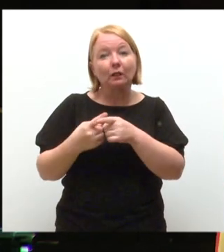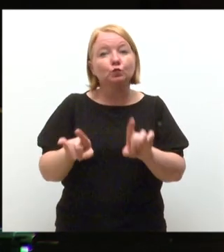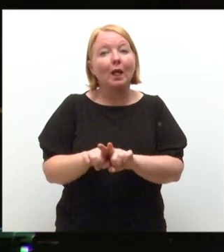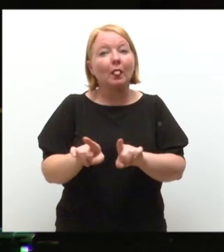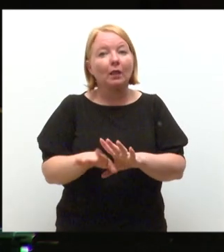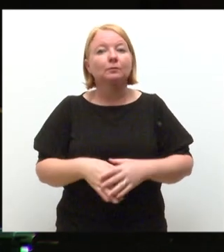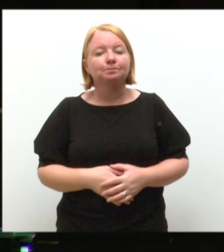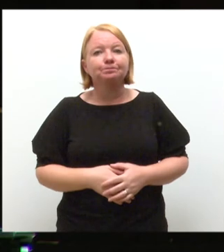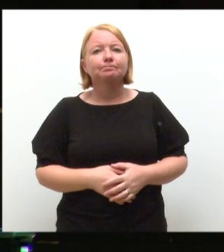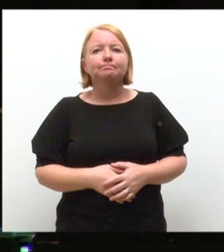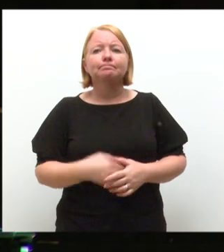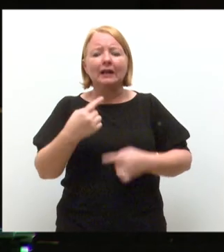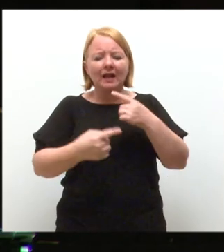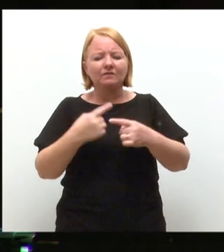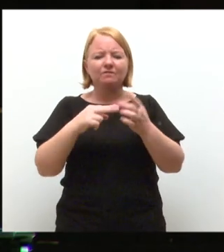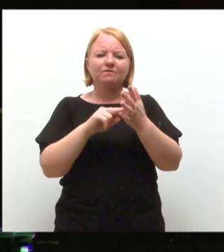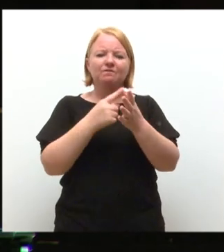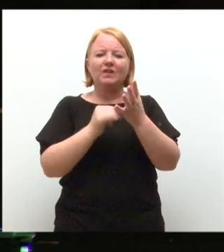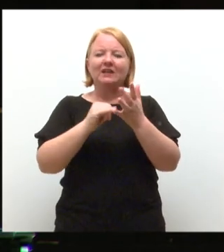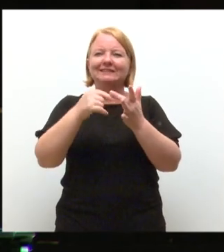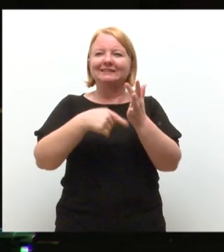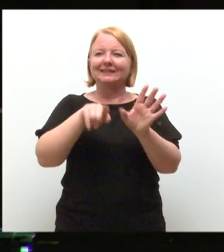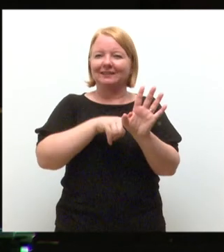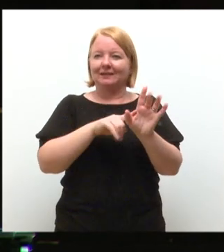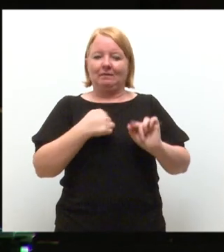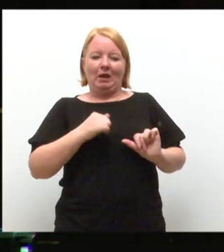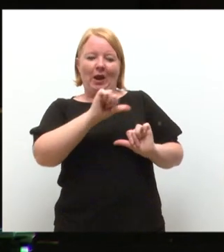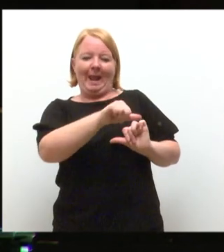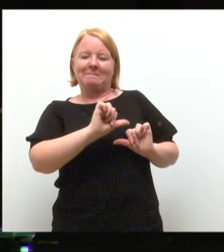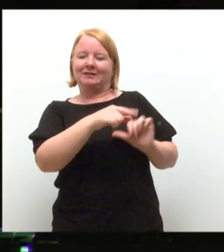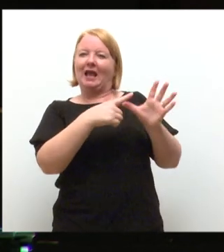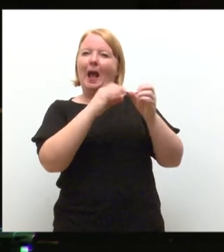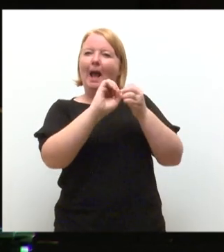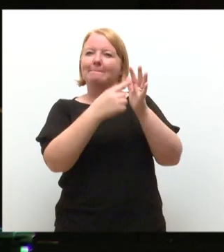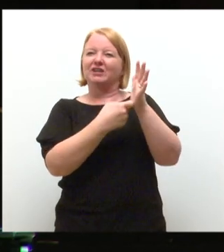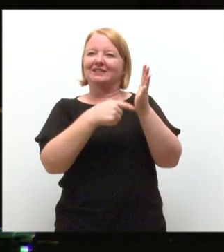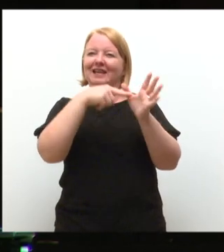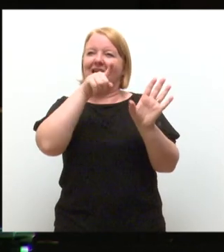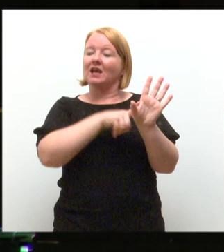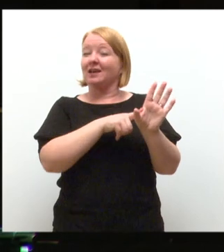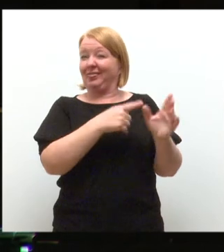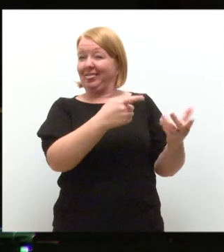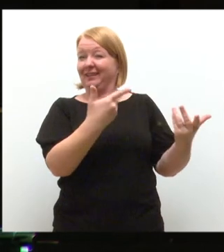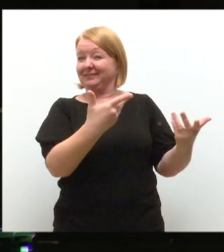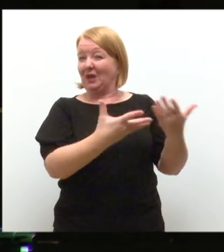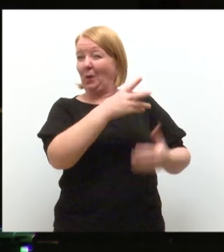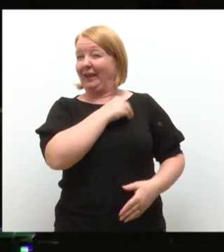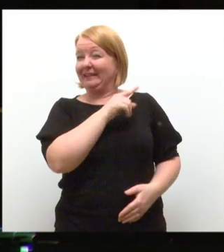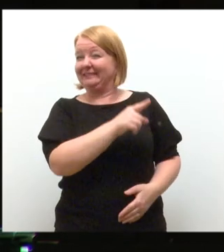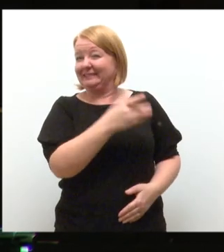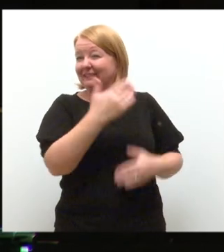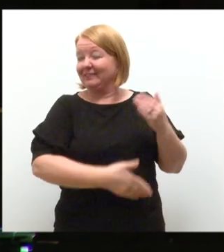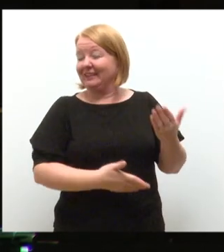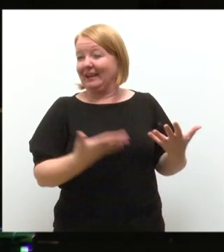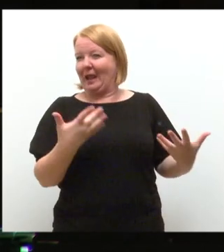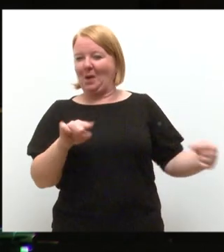Every year we have our varsity competition, in which we compete against our neighbours, Abertay University. They are yet to win. This sees us go head